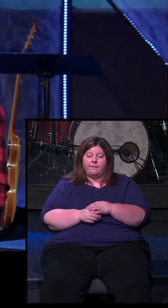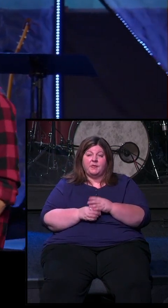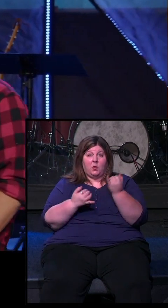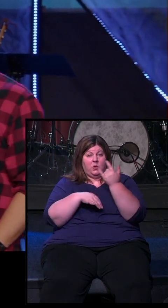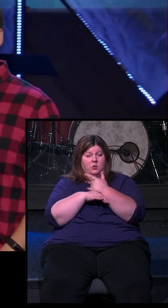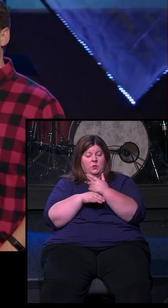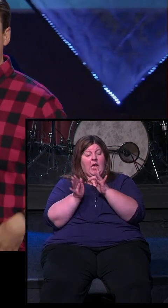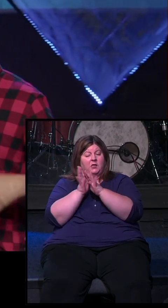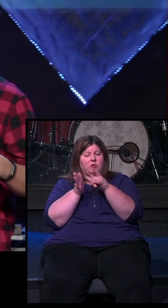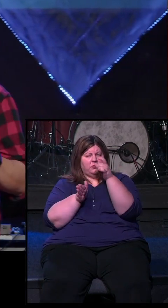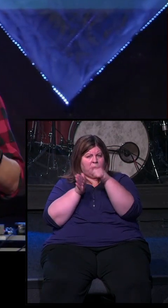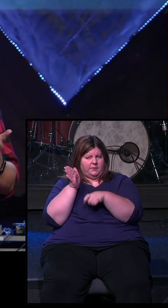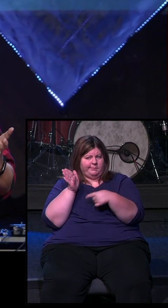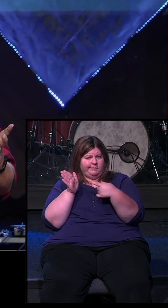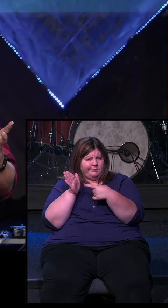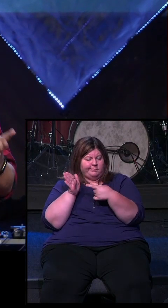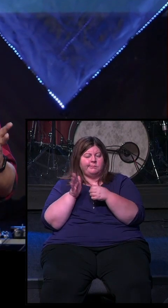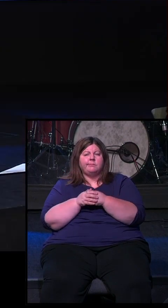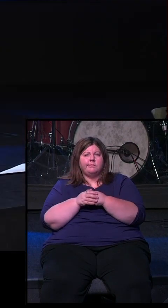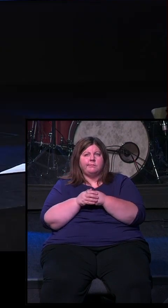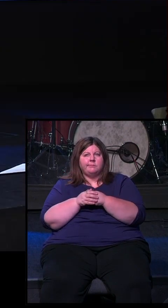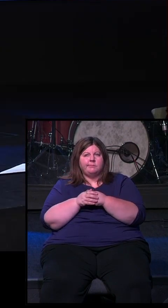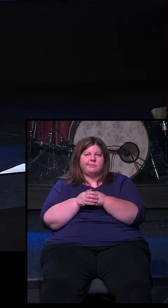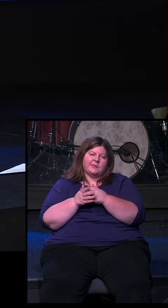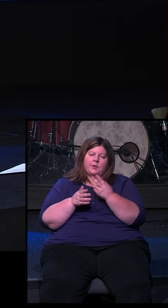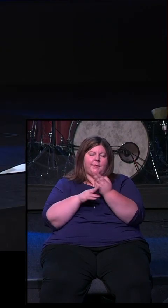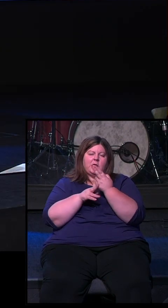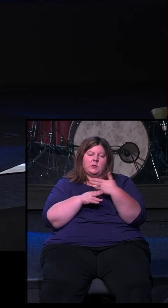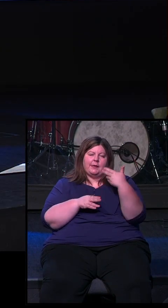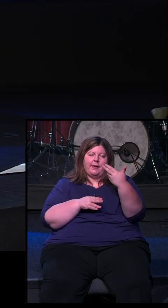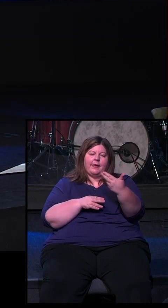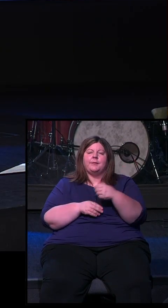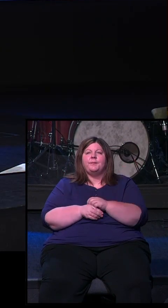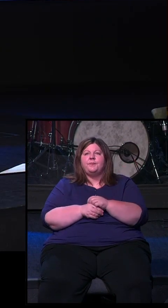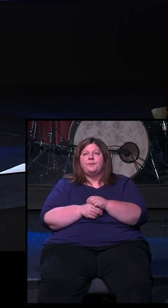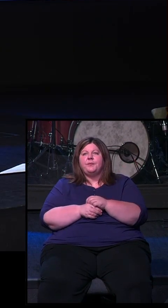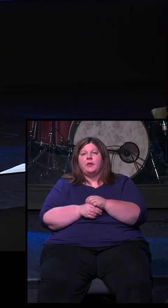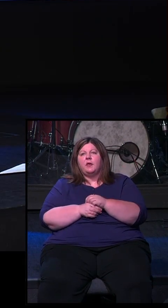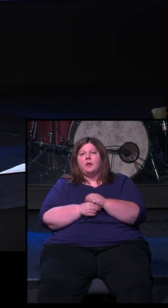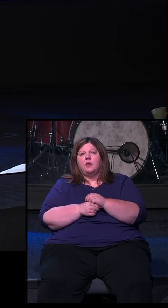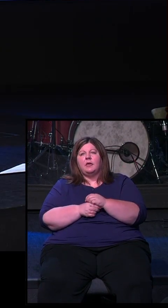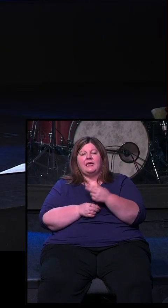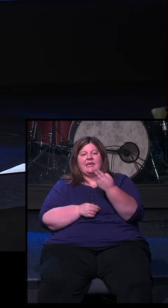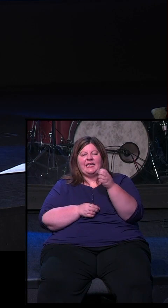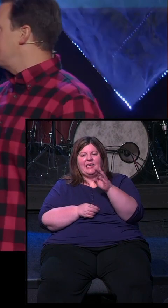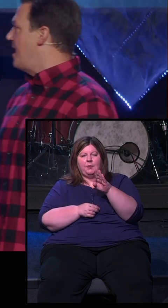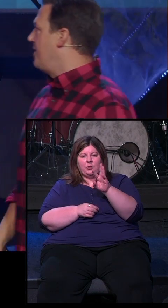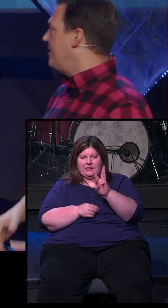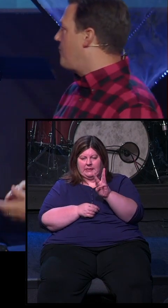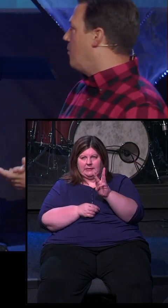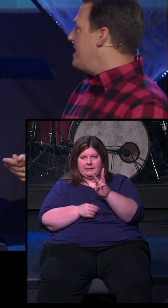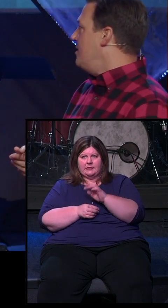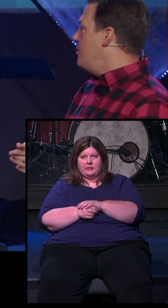This passage of scripture we've been looking at, it's been our anchor passage, no pun intended, for this entire series is Hebrews 6. It